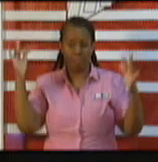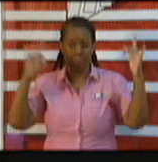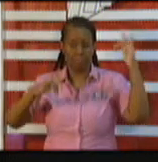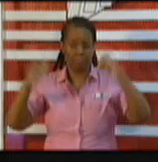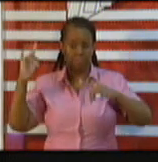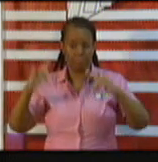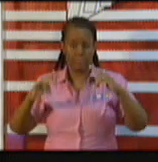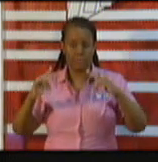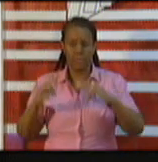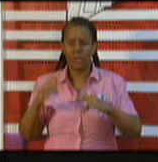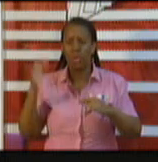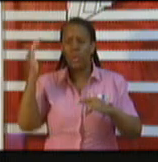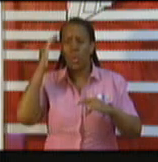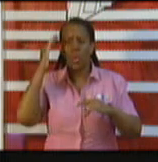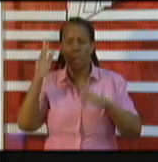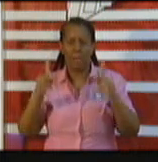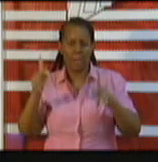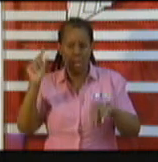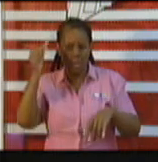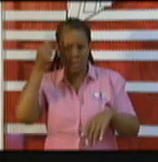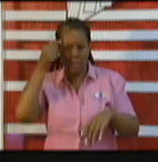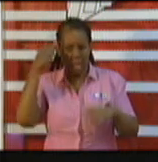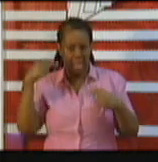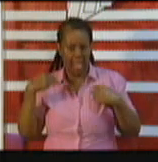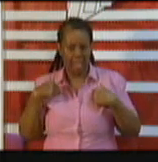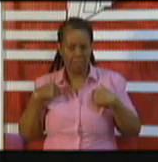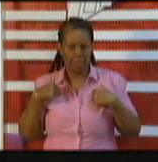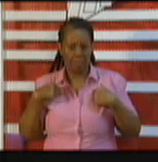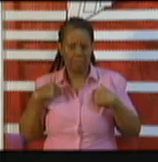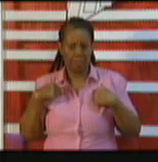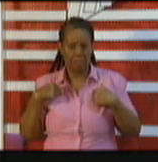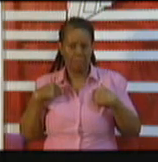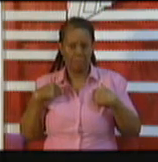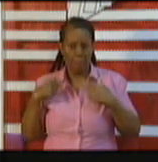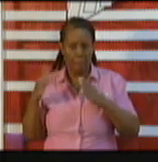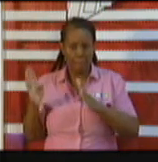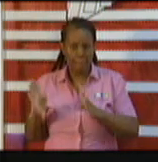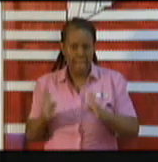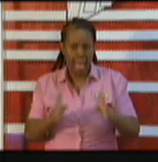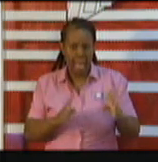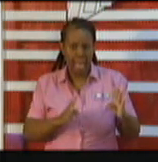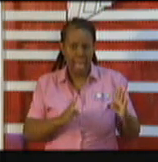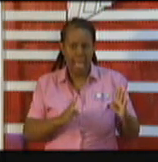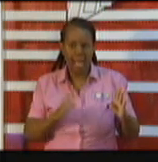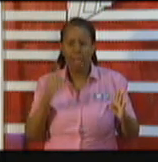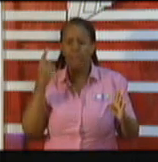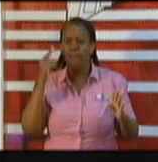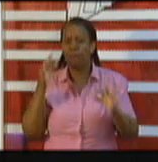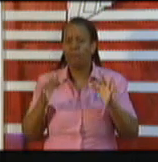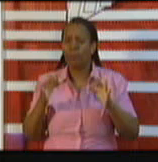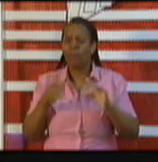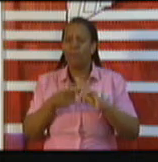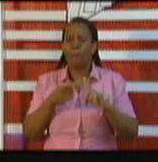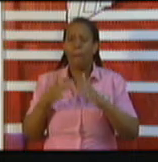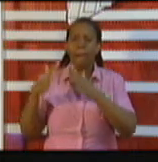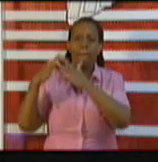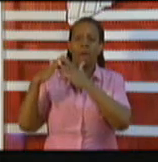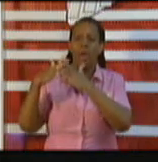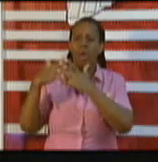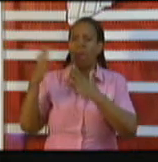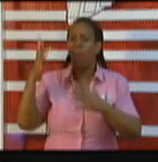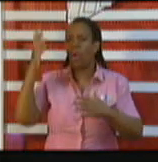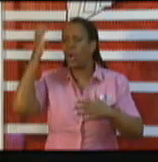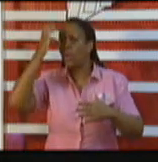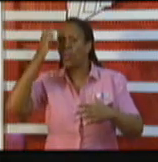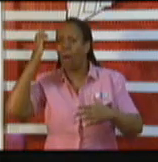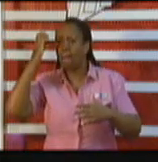the government has a specific process to receive visitors from countries and if so can you just give us an outline of that process